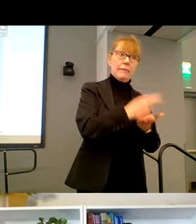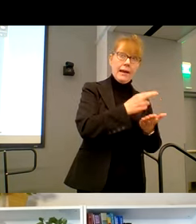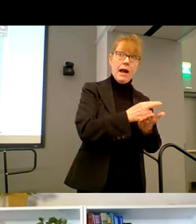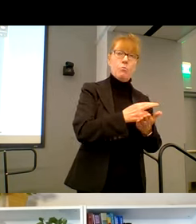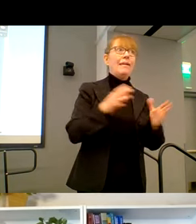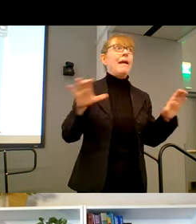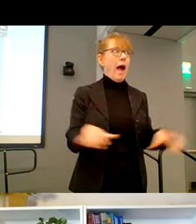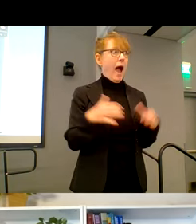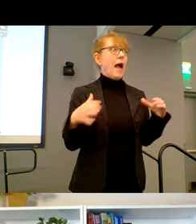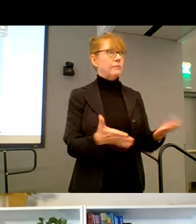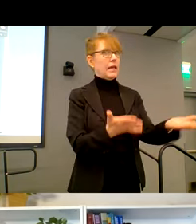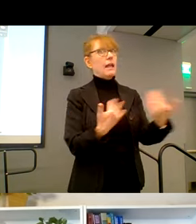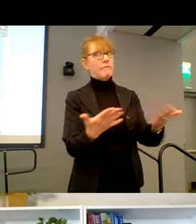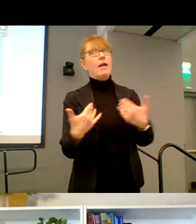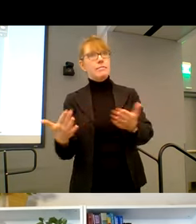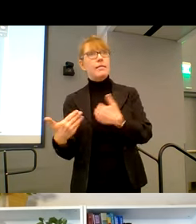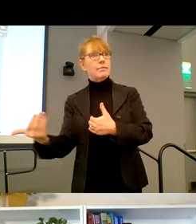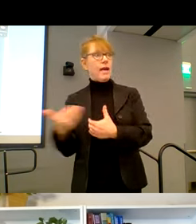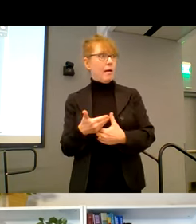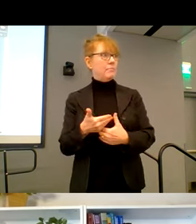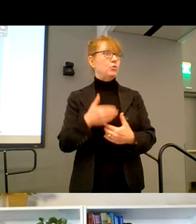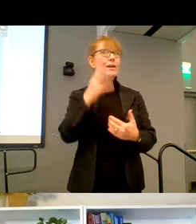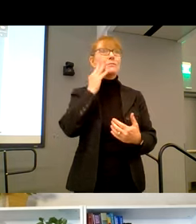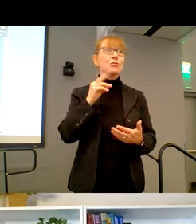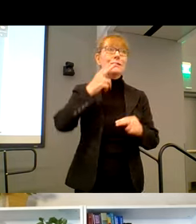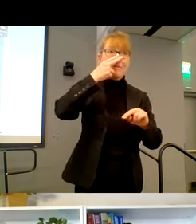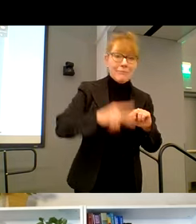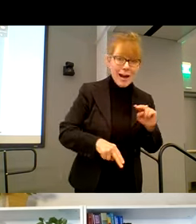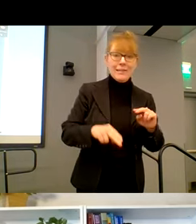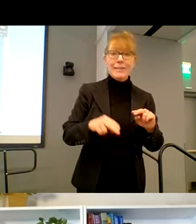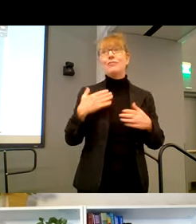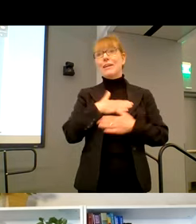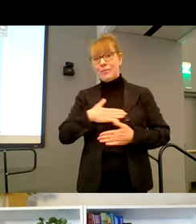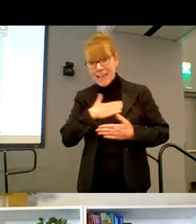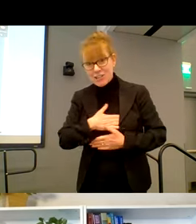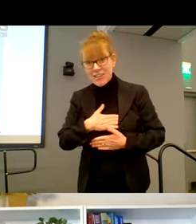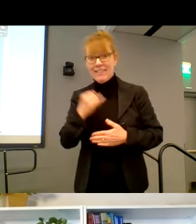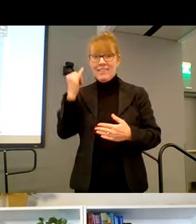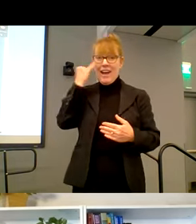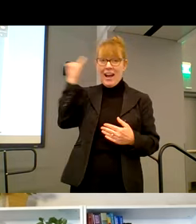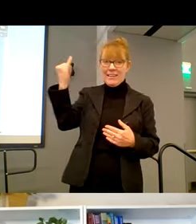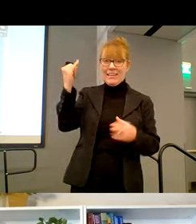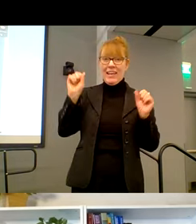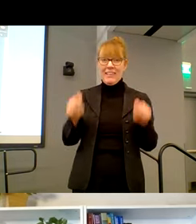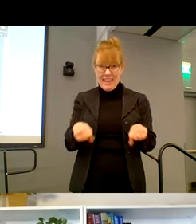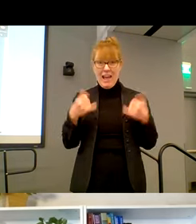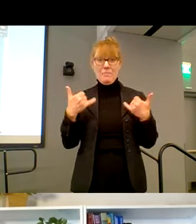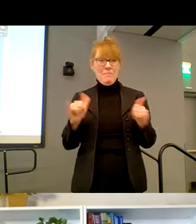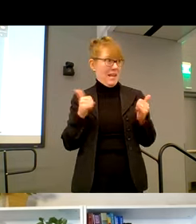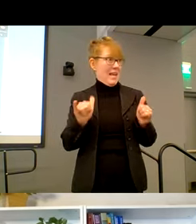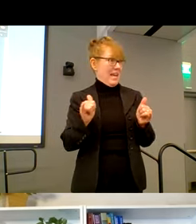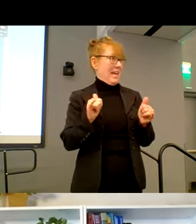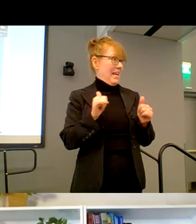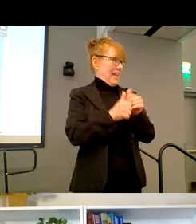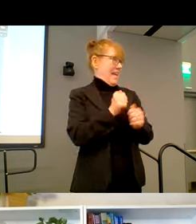uh, to experience fun and to, to get back to recreation, to get back to this idea that they can play video games. And so you see in this